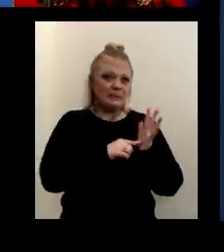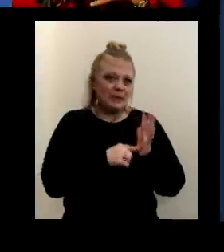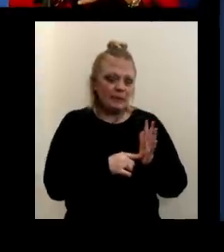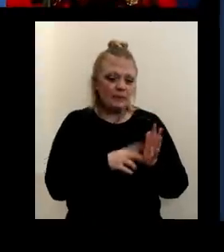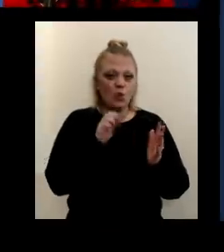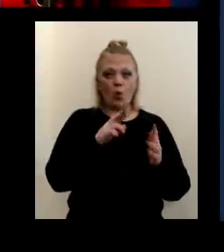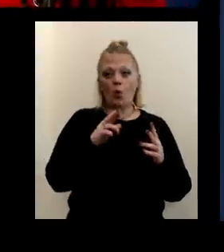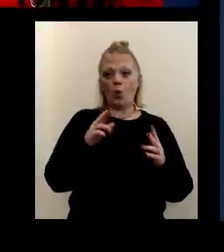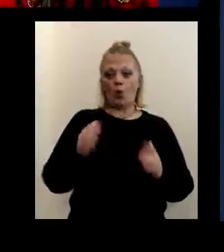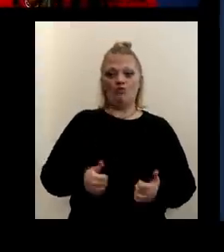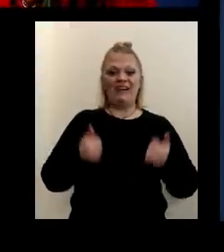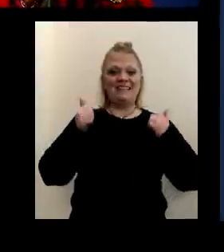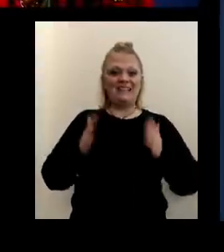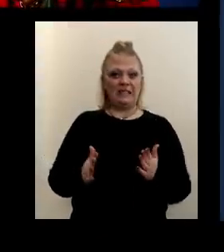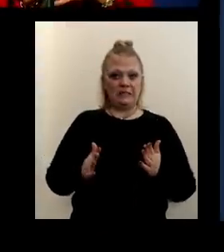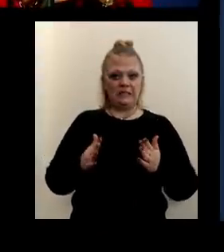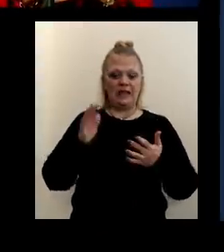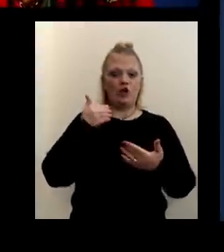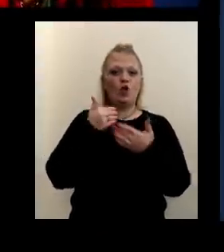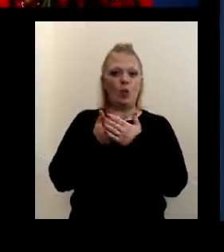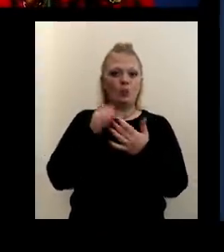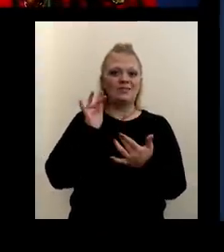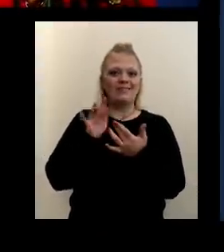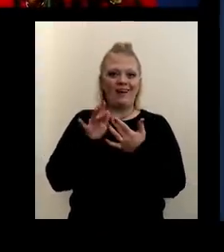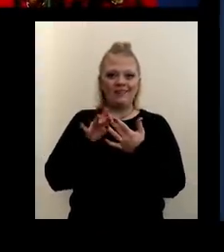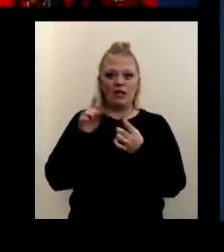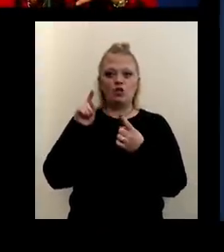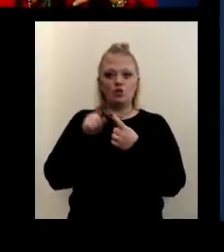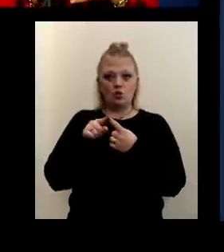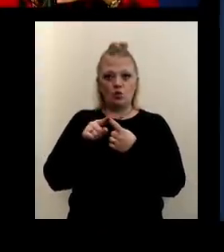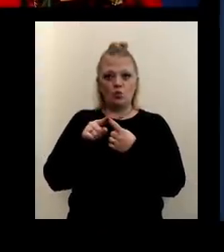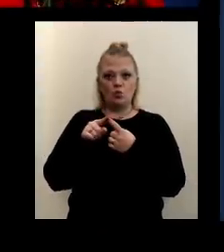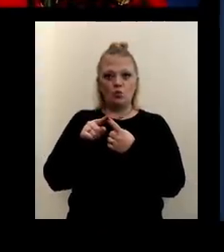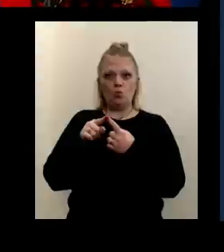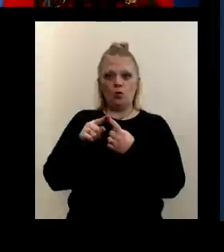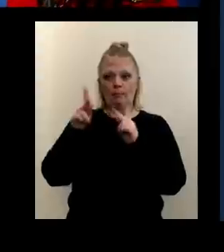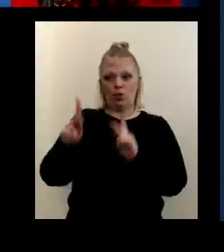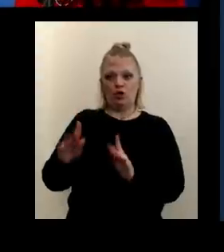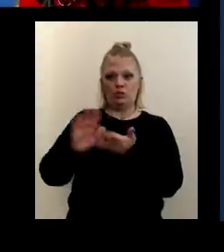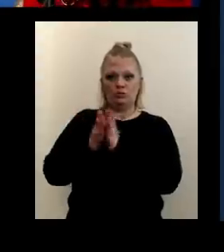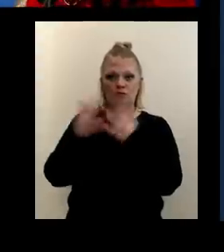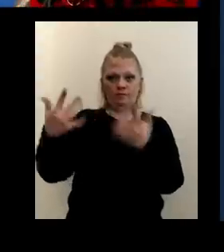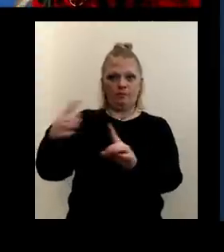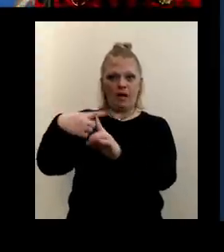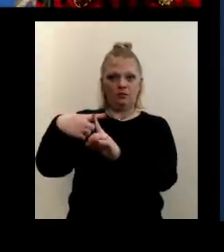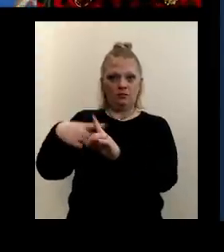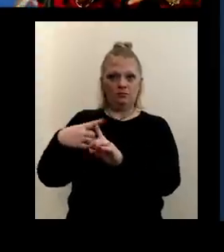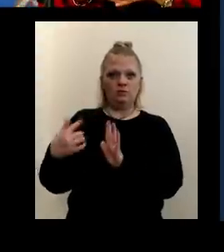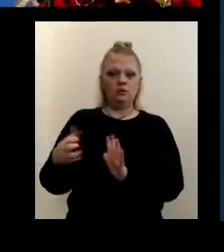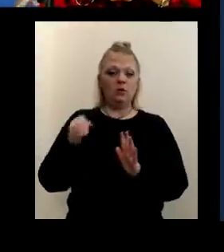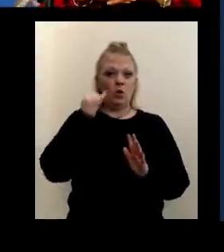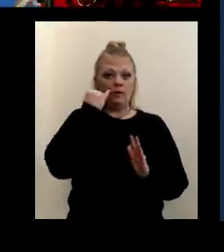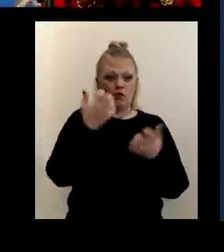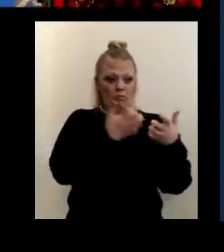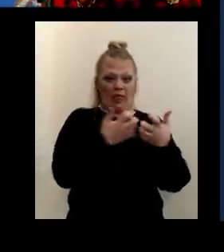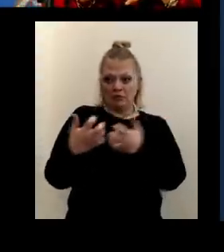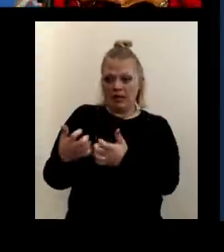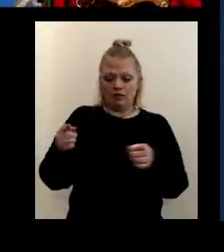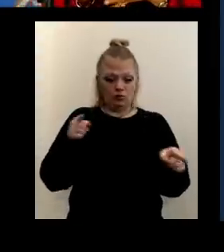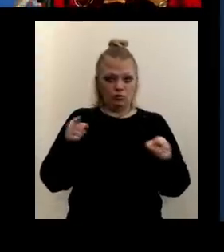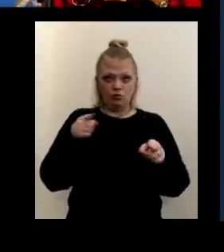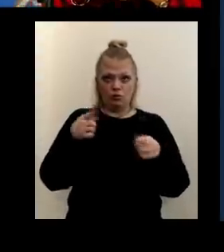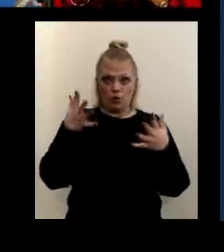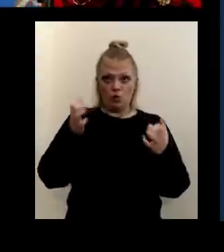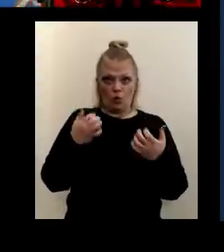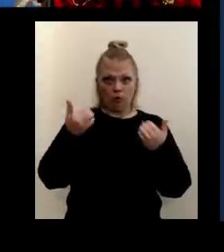residents who are close contacts to a COVID-19 case. So if you fit either of those categories and you want to get